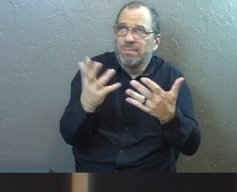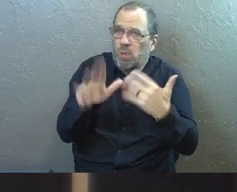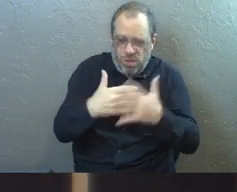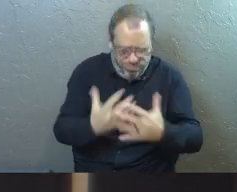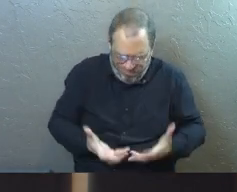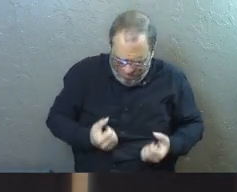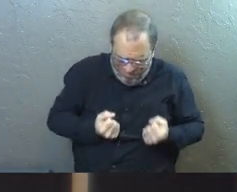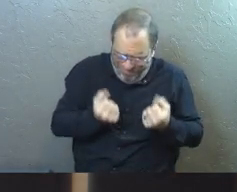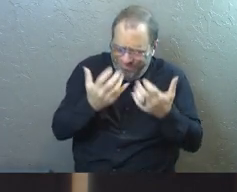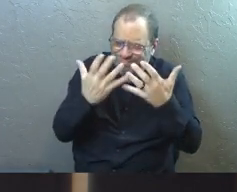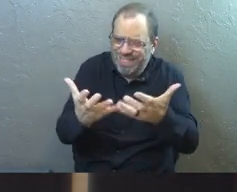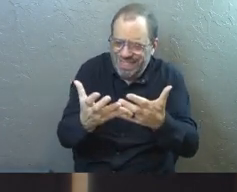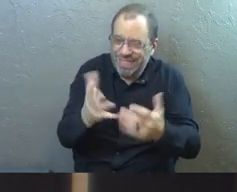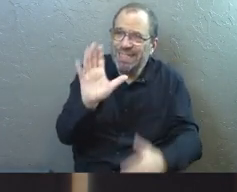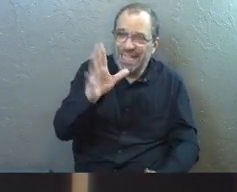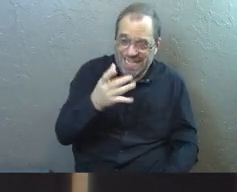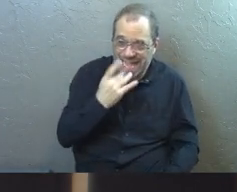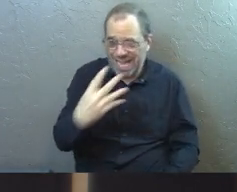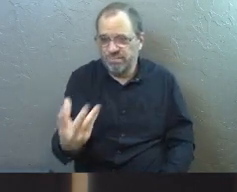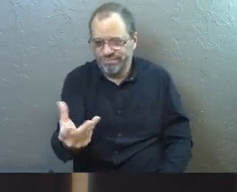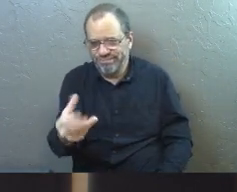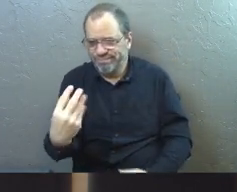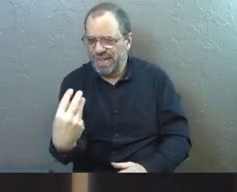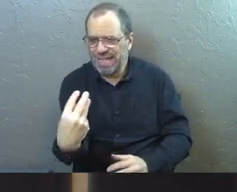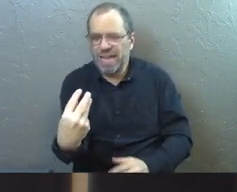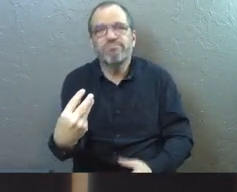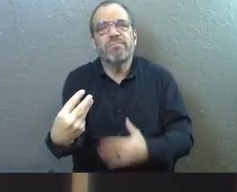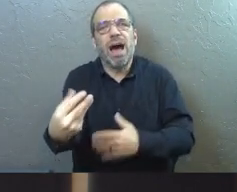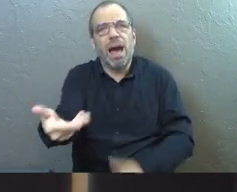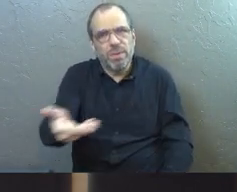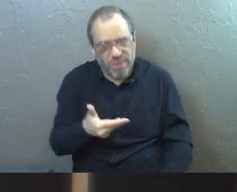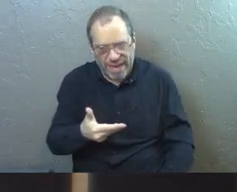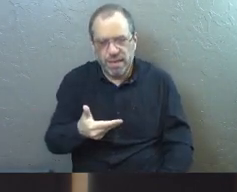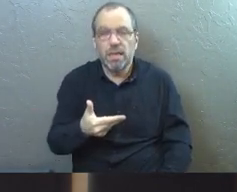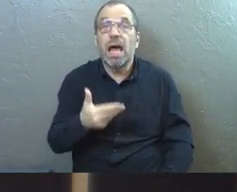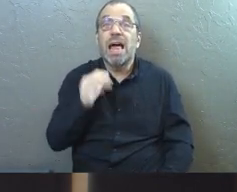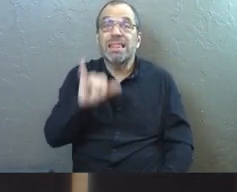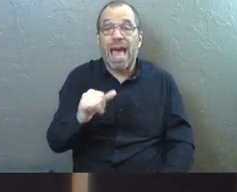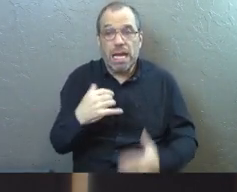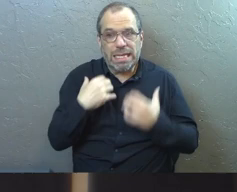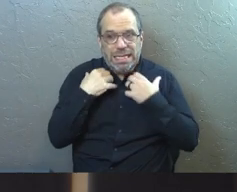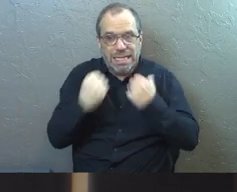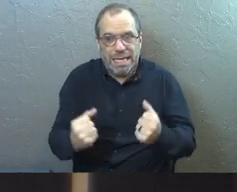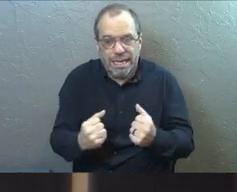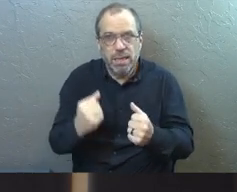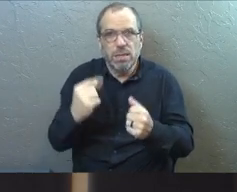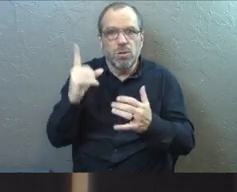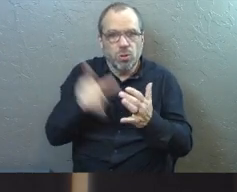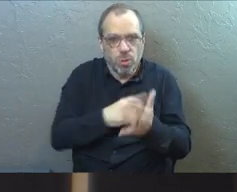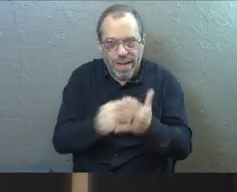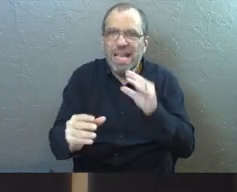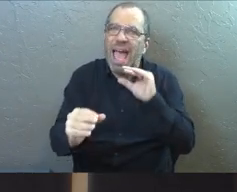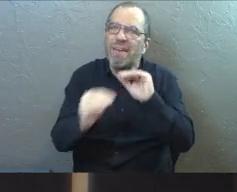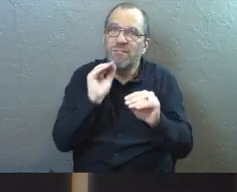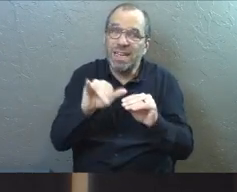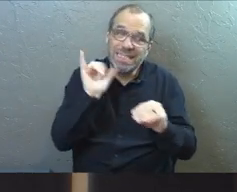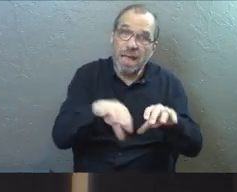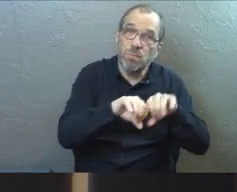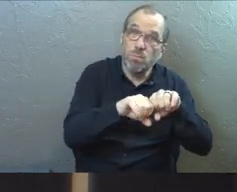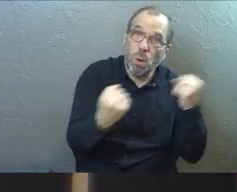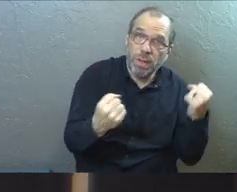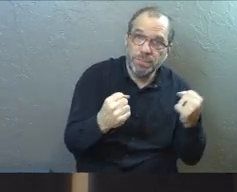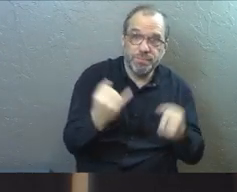here's all of it. And I'm inviting that light in because that's the only way God can bring healing and correction and can fix what is broken.